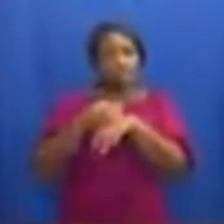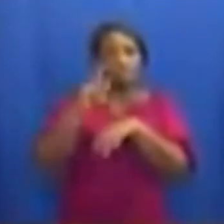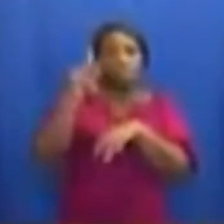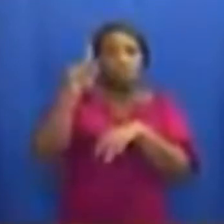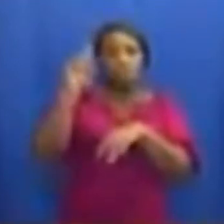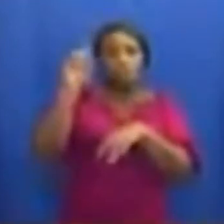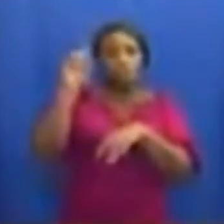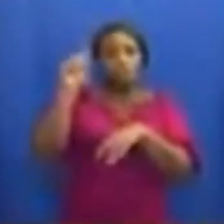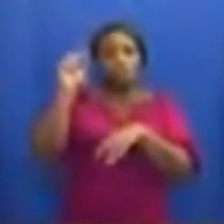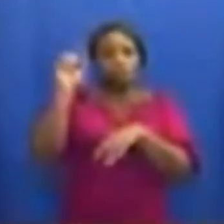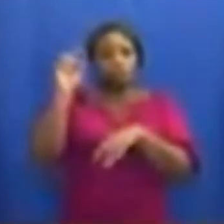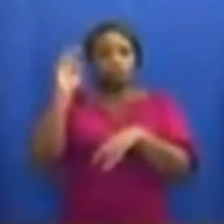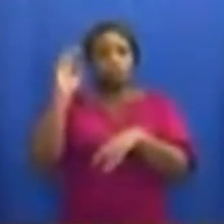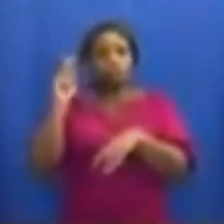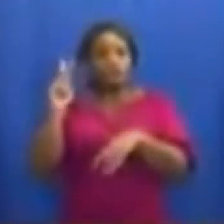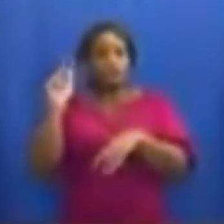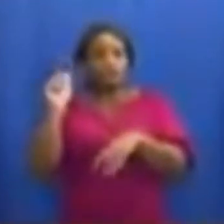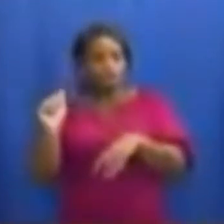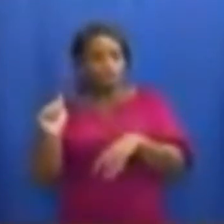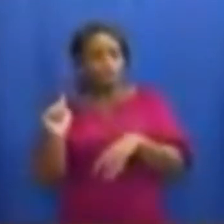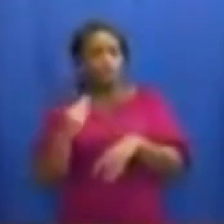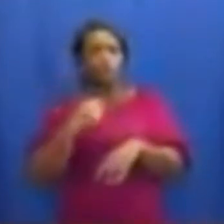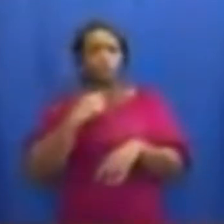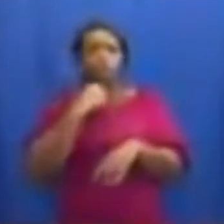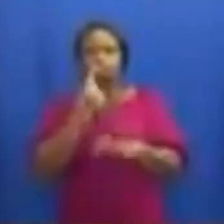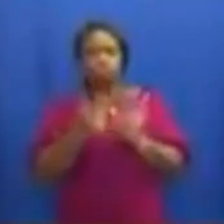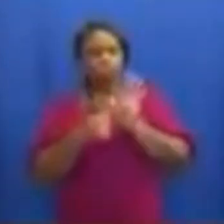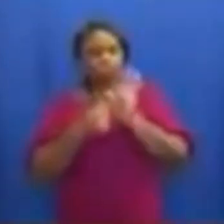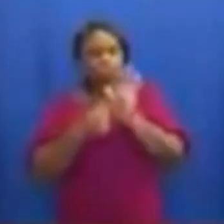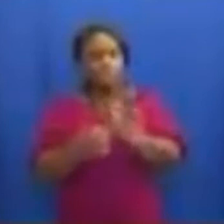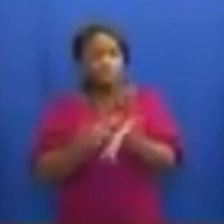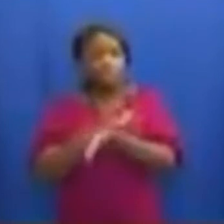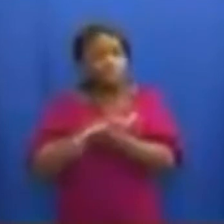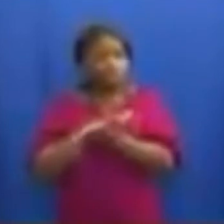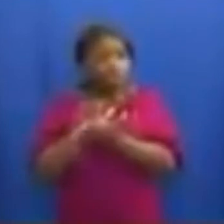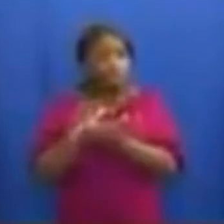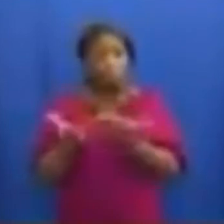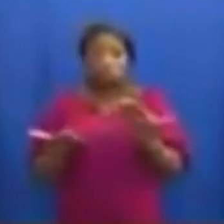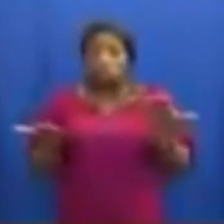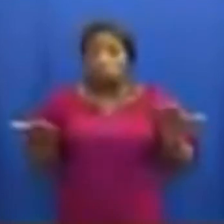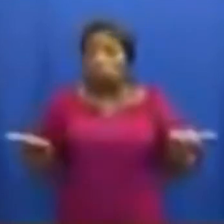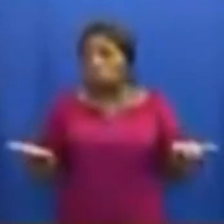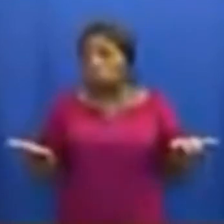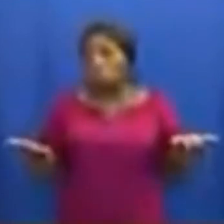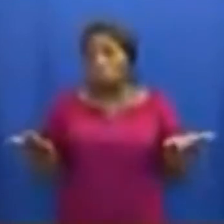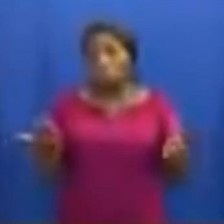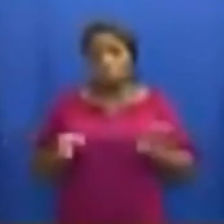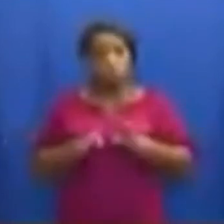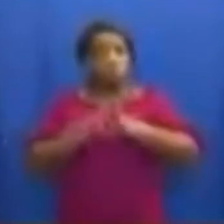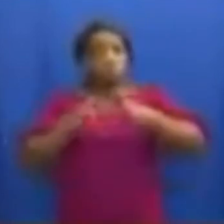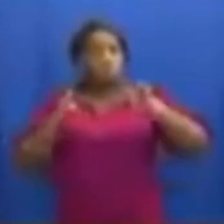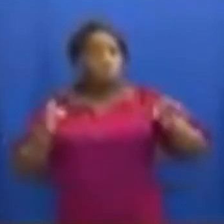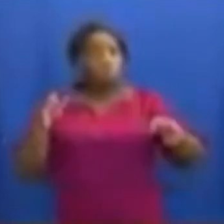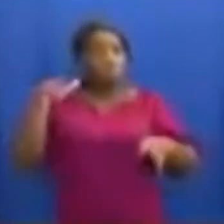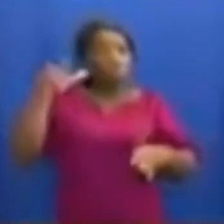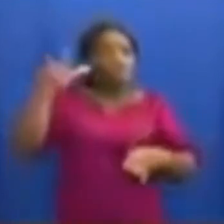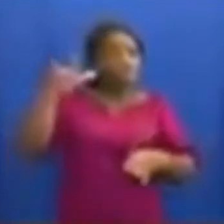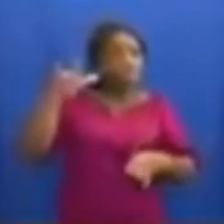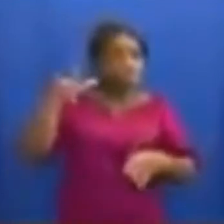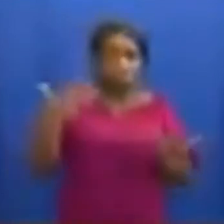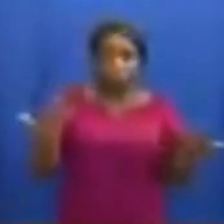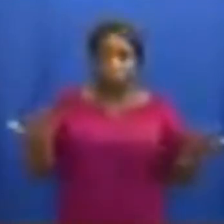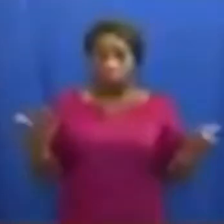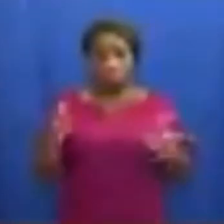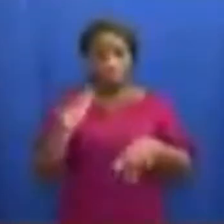Airport, would give us a clear indication as to whether or not we could reopen the airport